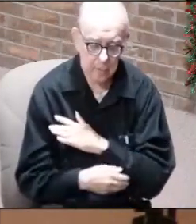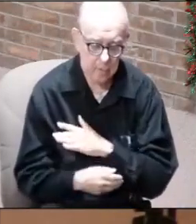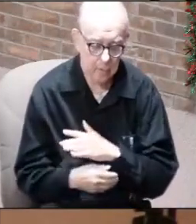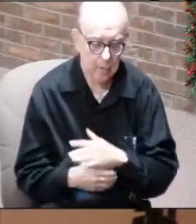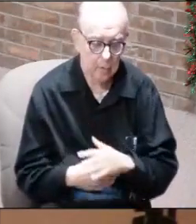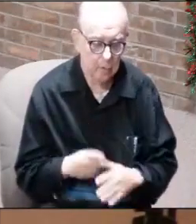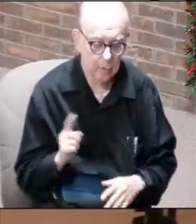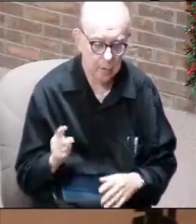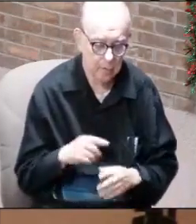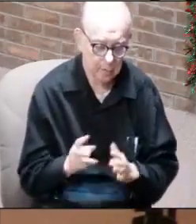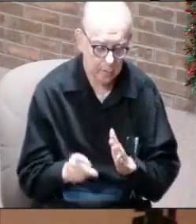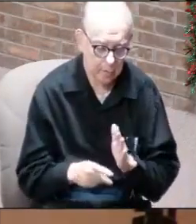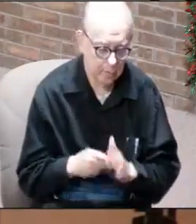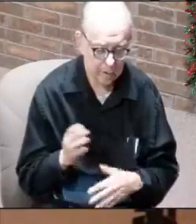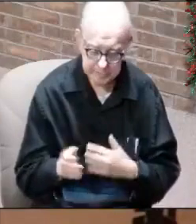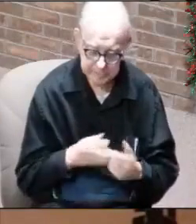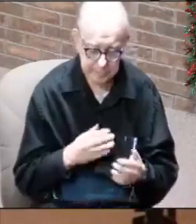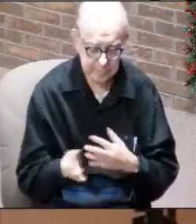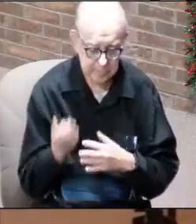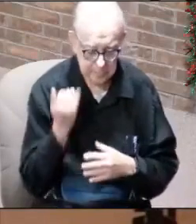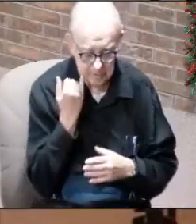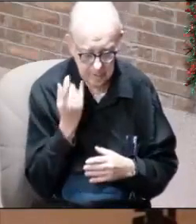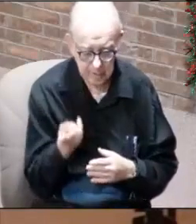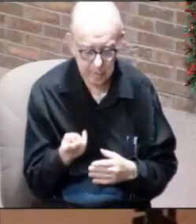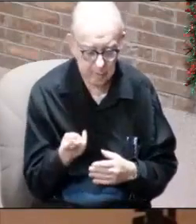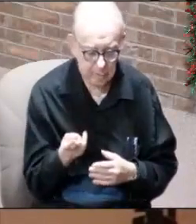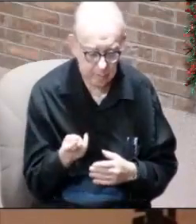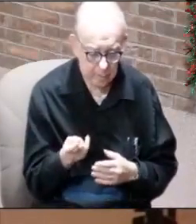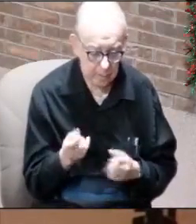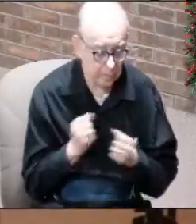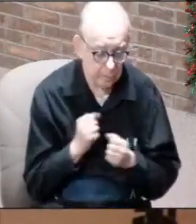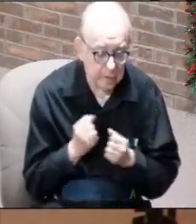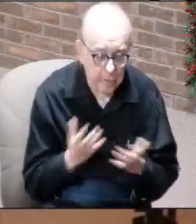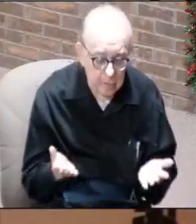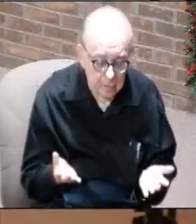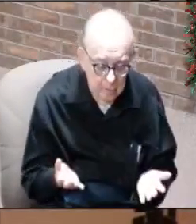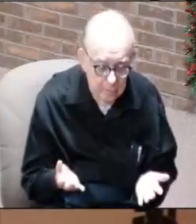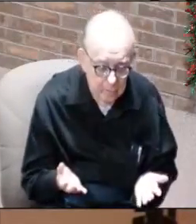spot. It didn't matter whether it was winter